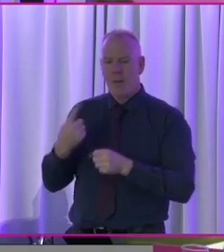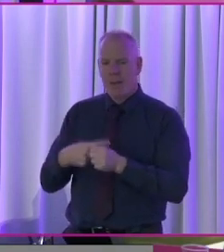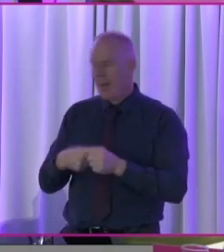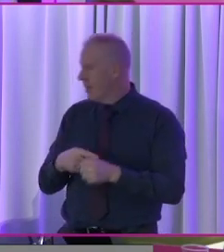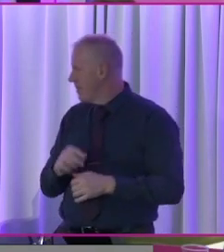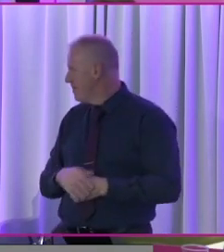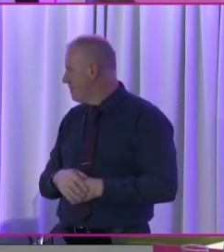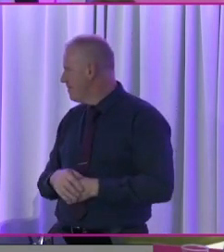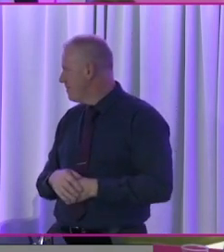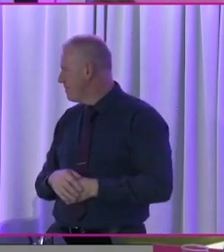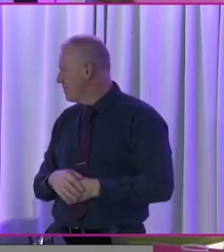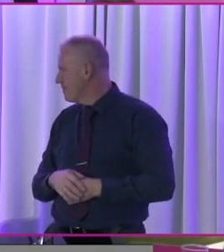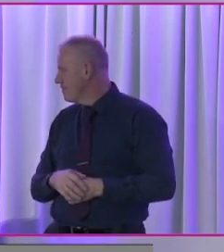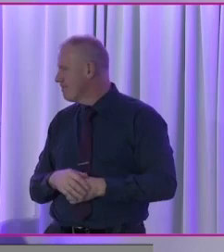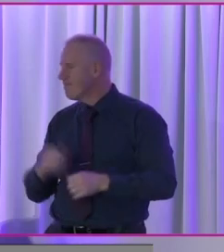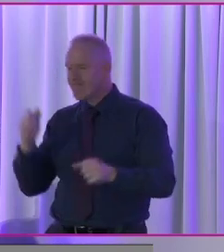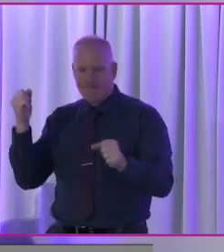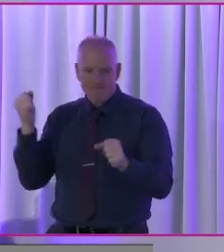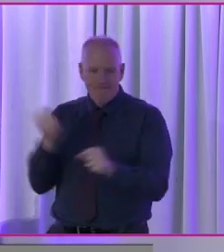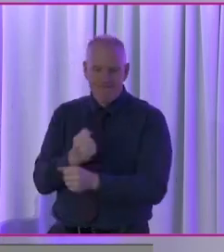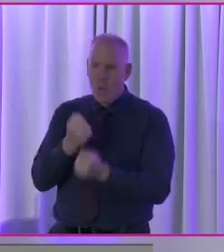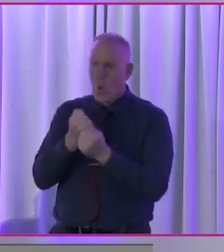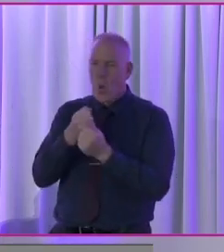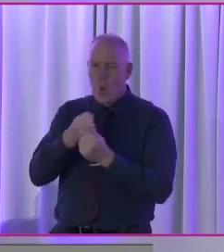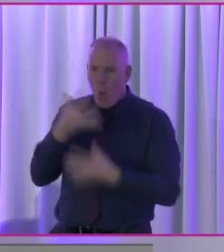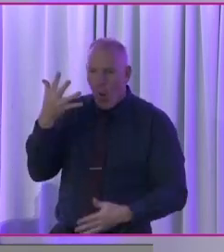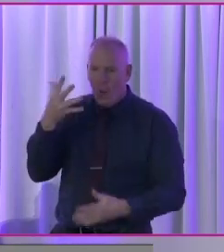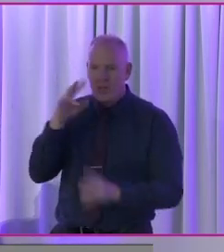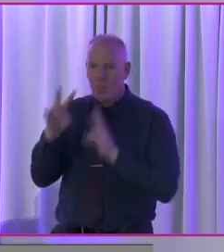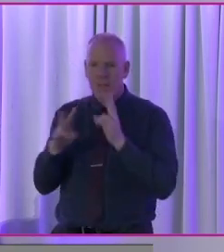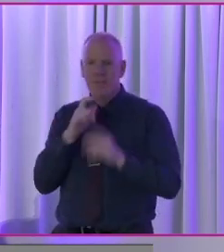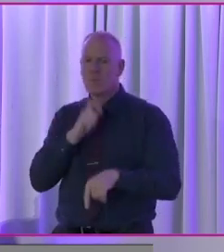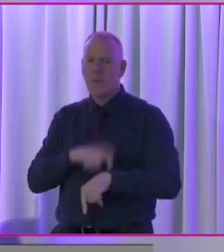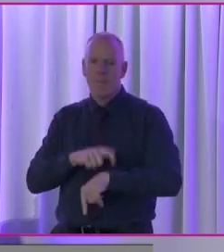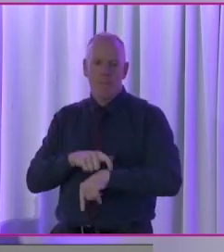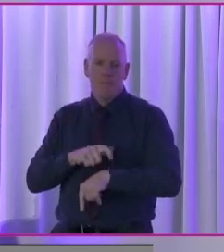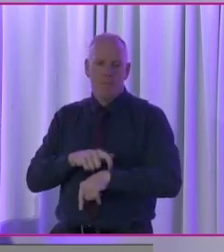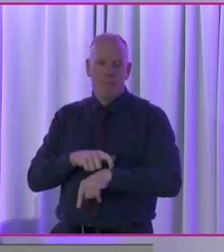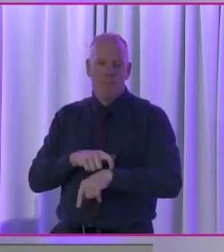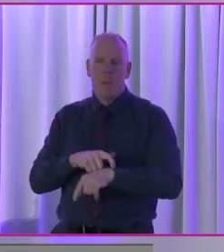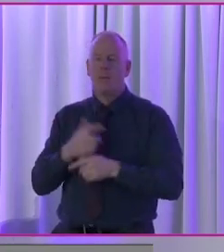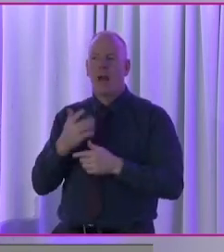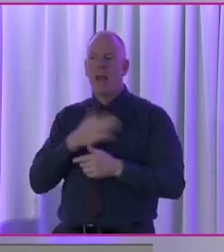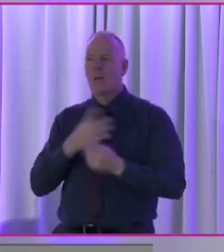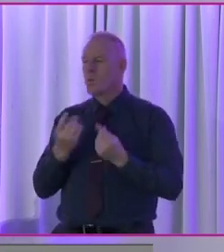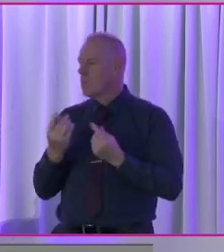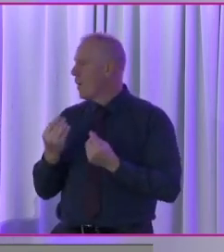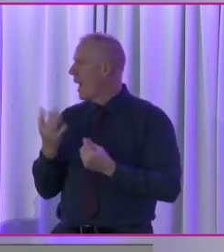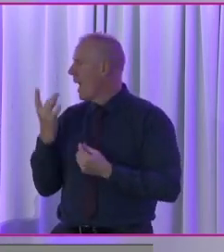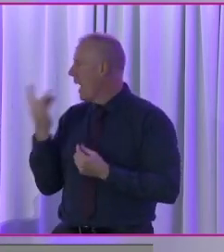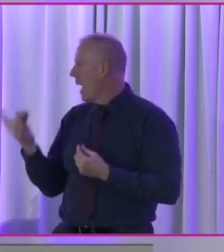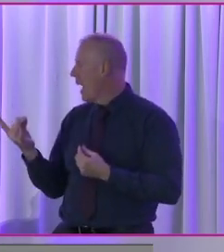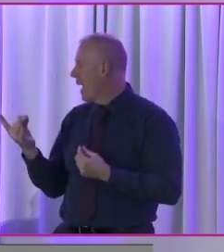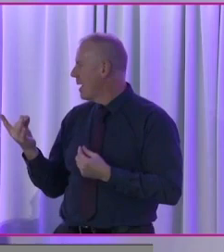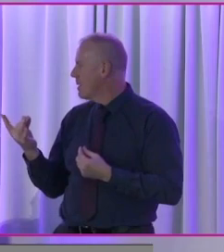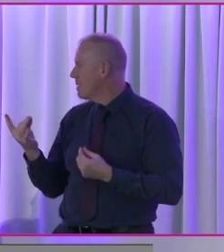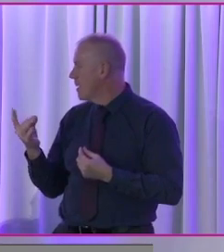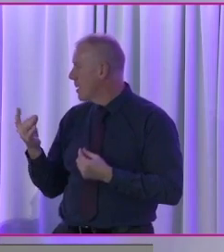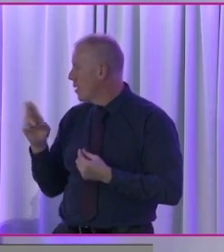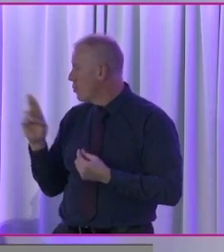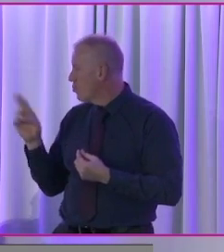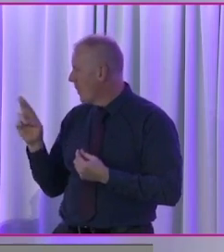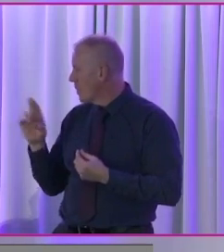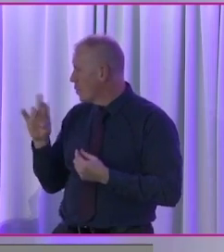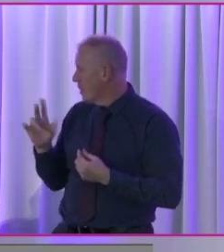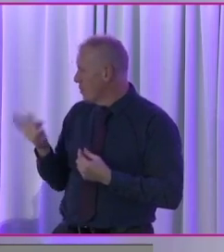Um, unfortunately, I think there's loads more questions, but we don't have time for them. But what I would like to do is I'm just going to ask quickly Robert